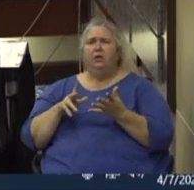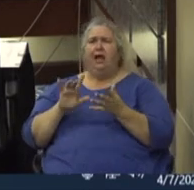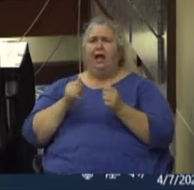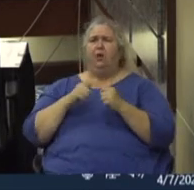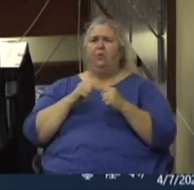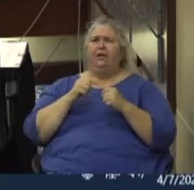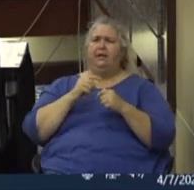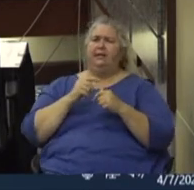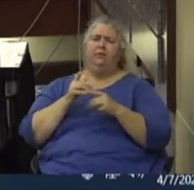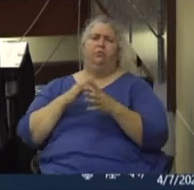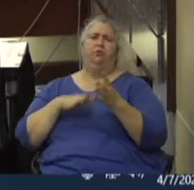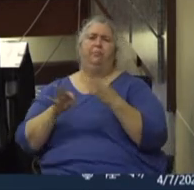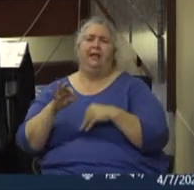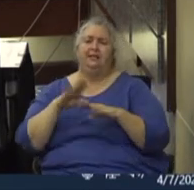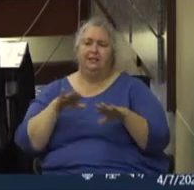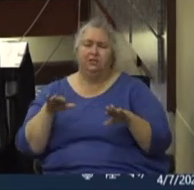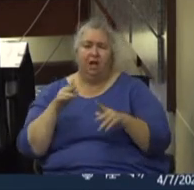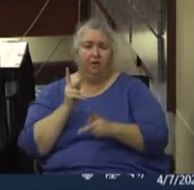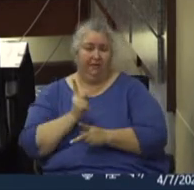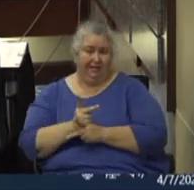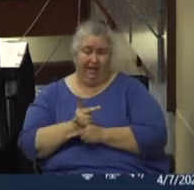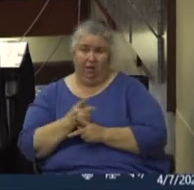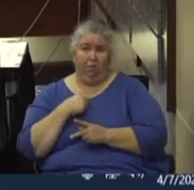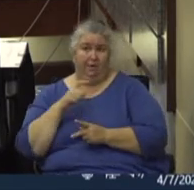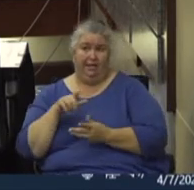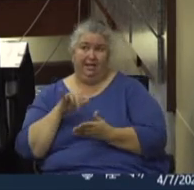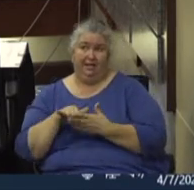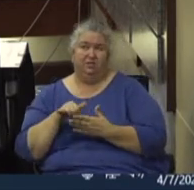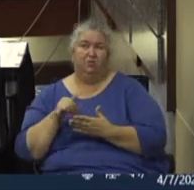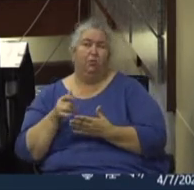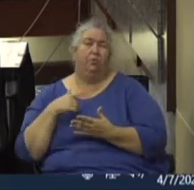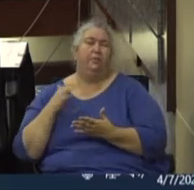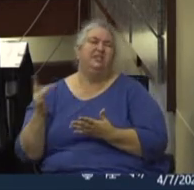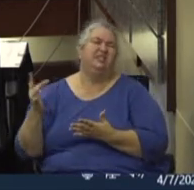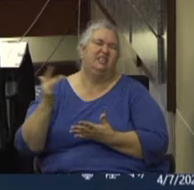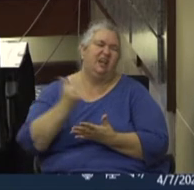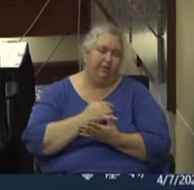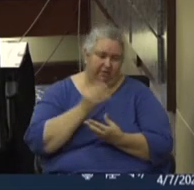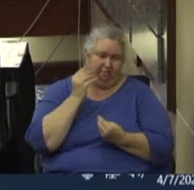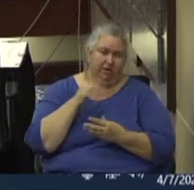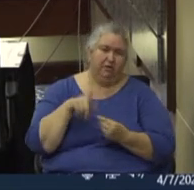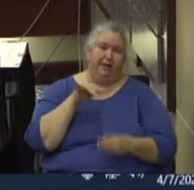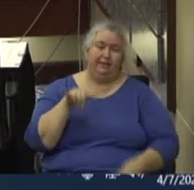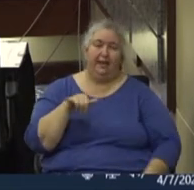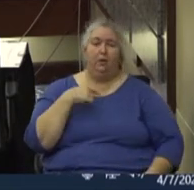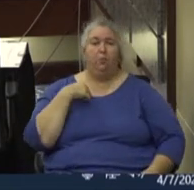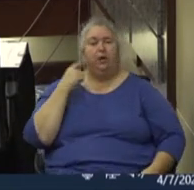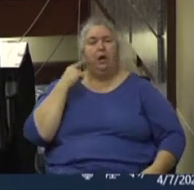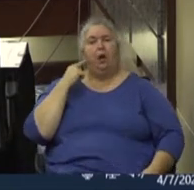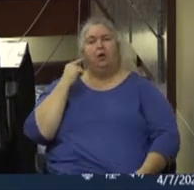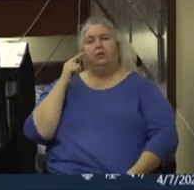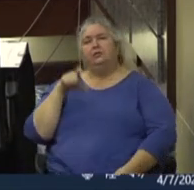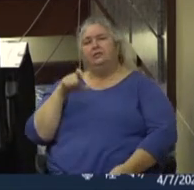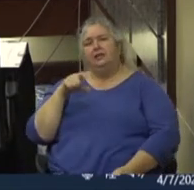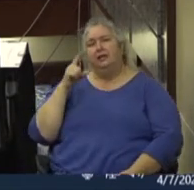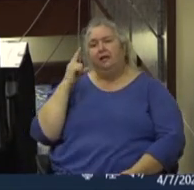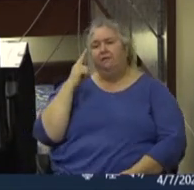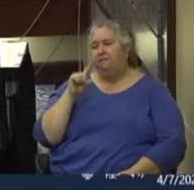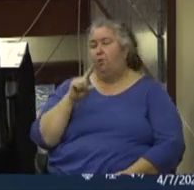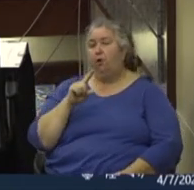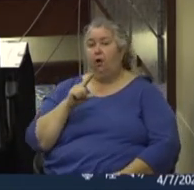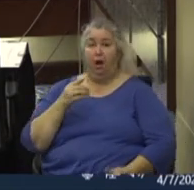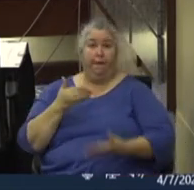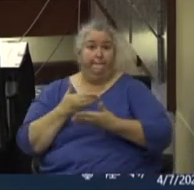uh, regulations. You know, so just gather the information about that. We heard that there was a need for formula, baby